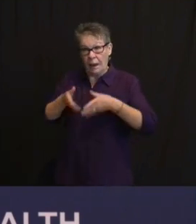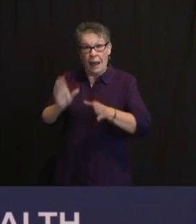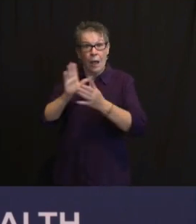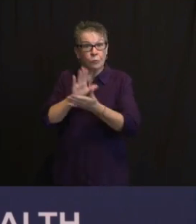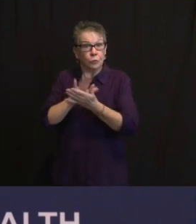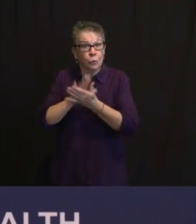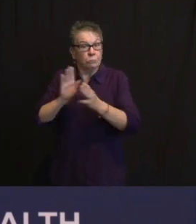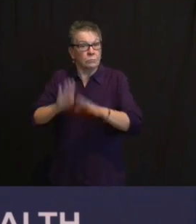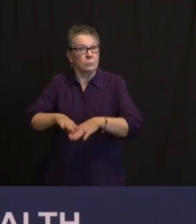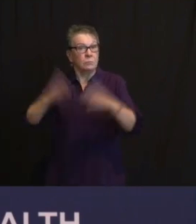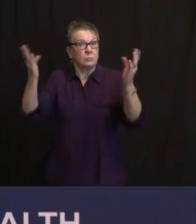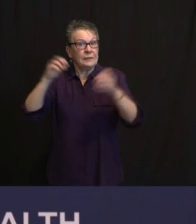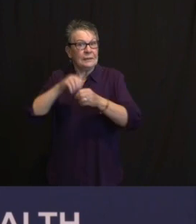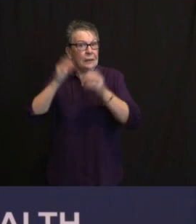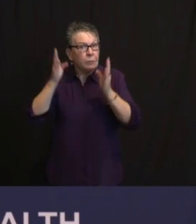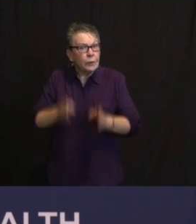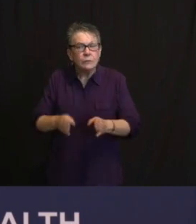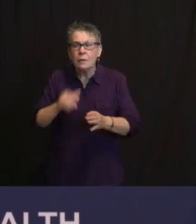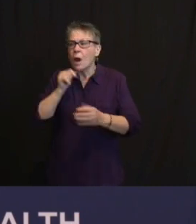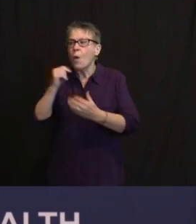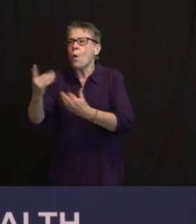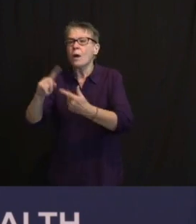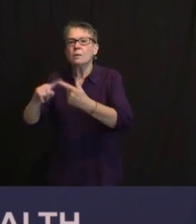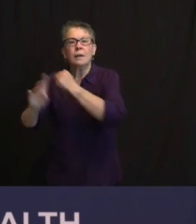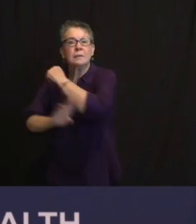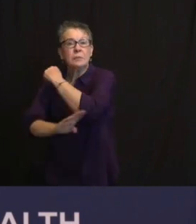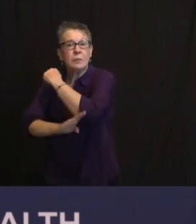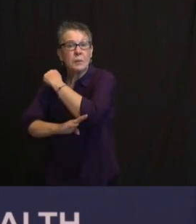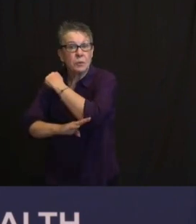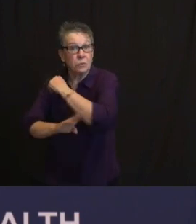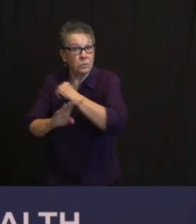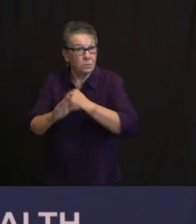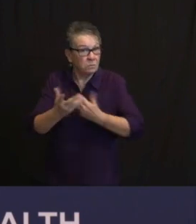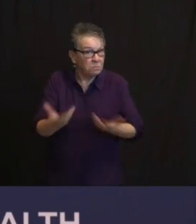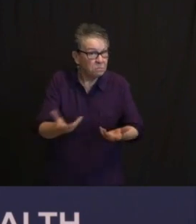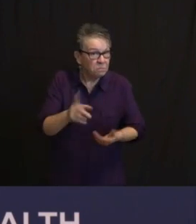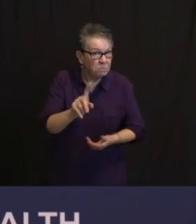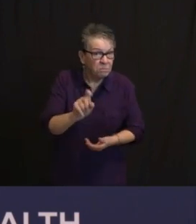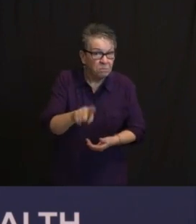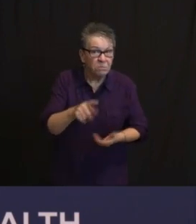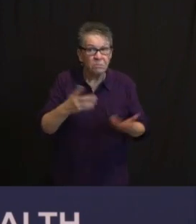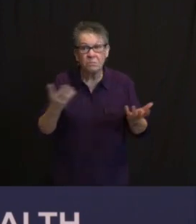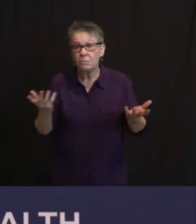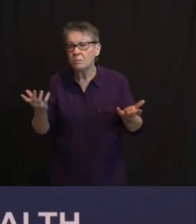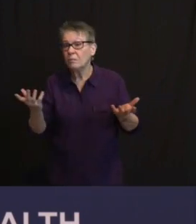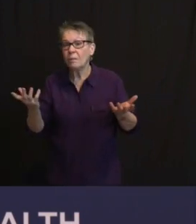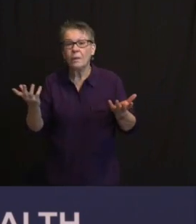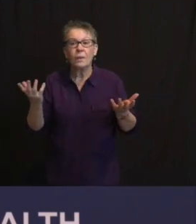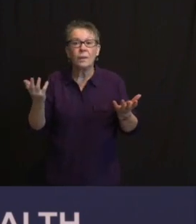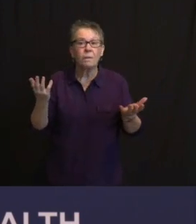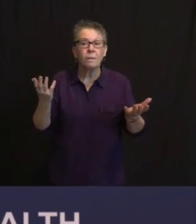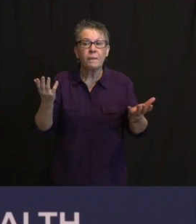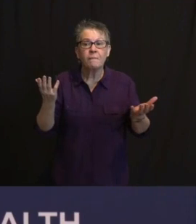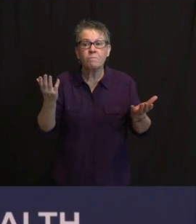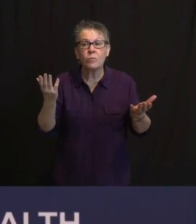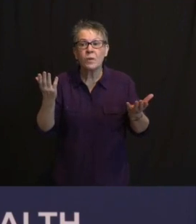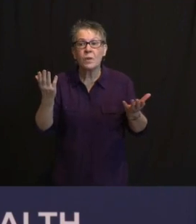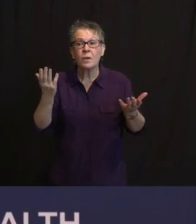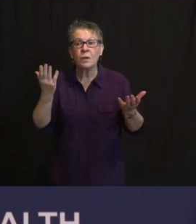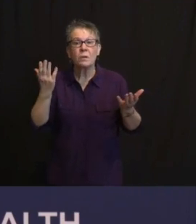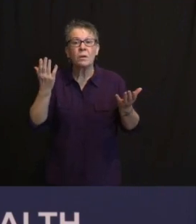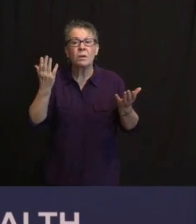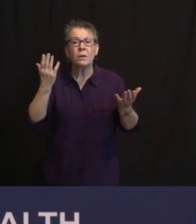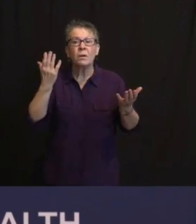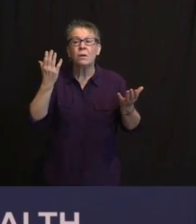THAT, YOU KNOW, IF THERE'S NOT ANY DIRECTIVE GIVEN, IT MAY NOT HAPPEN UNTIL SEPTEMBER. WHAT IS YOUR REACTION TO THE